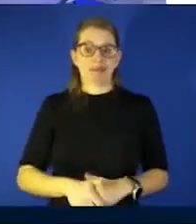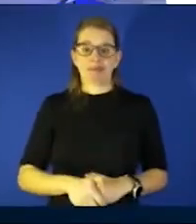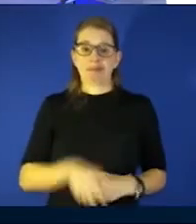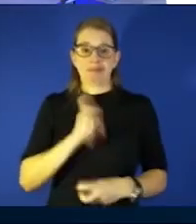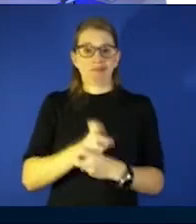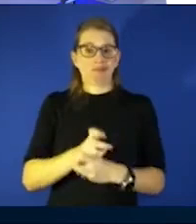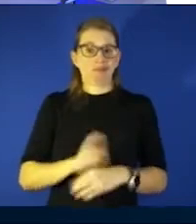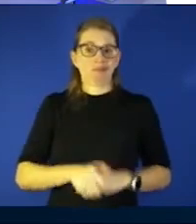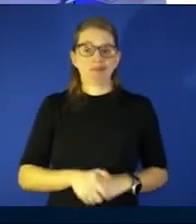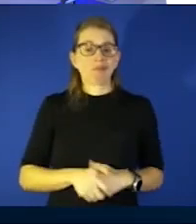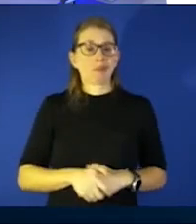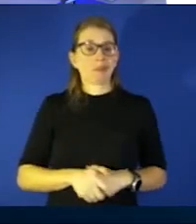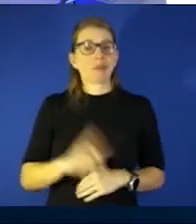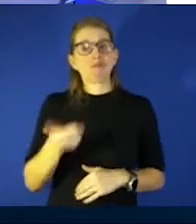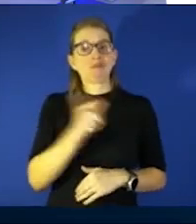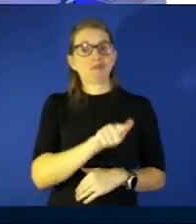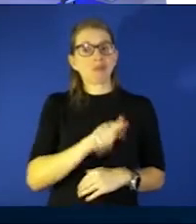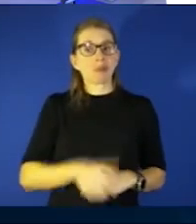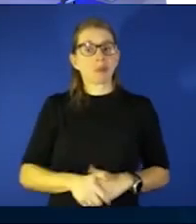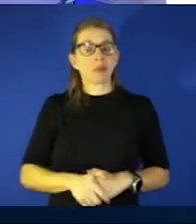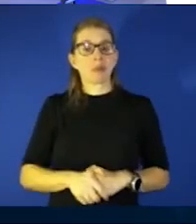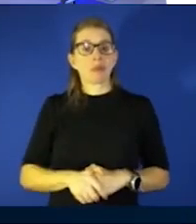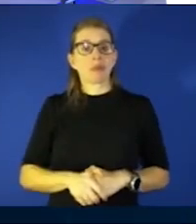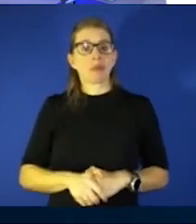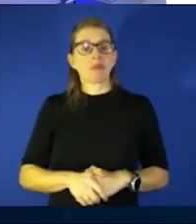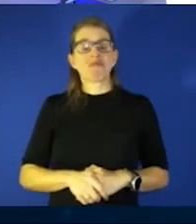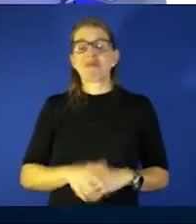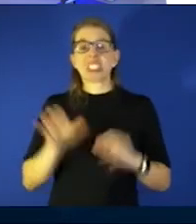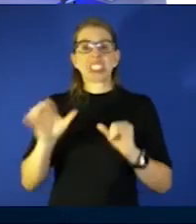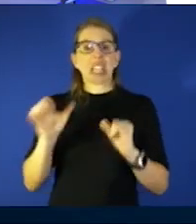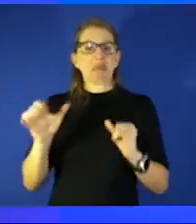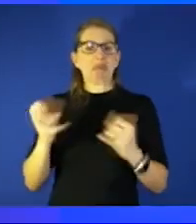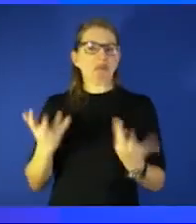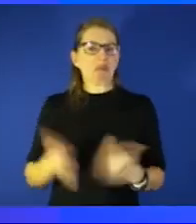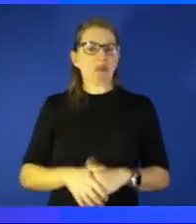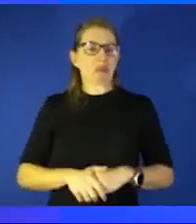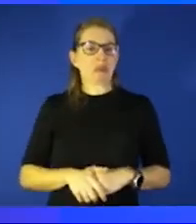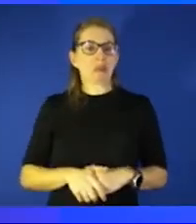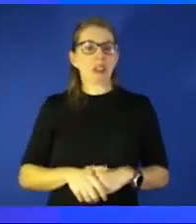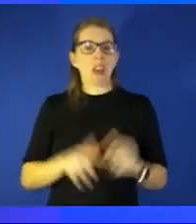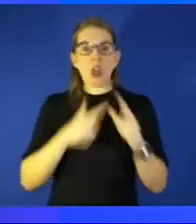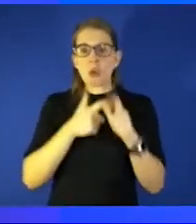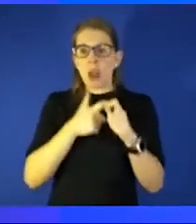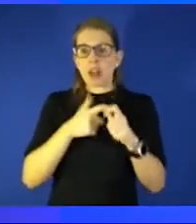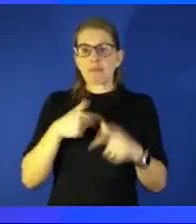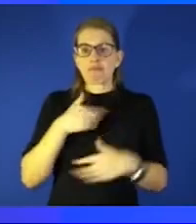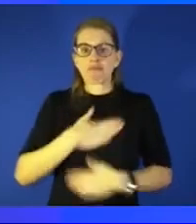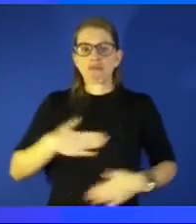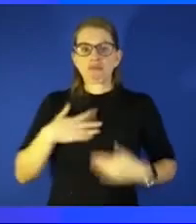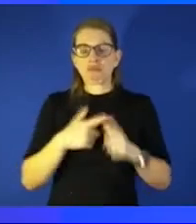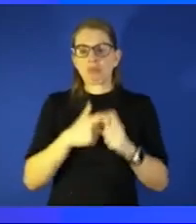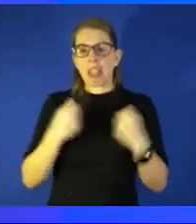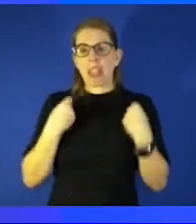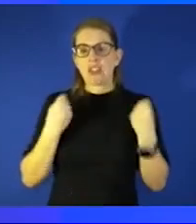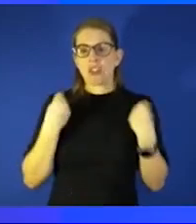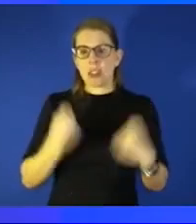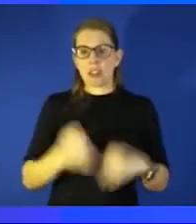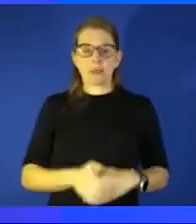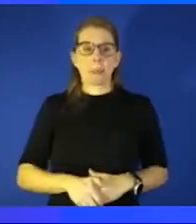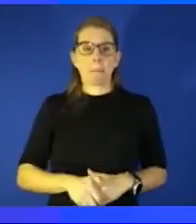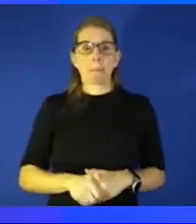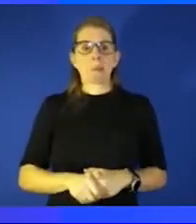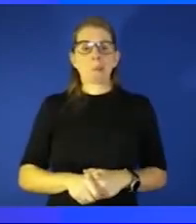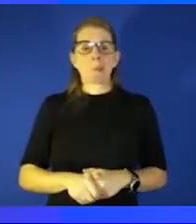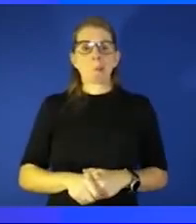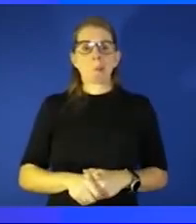what do you do uh i kind of echo them i mean um you know running is a passion of mine exercise um you and hockey